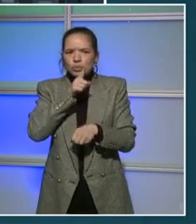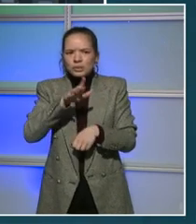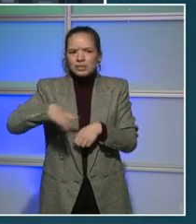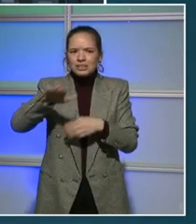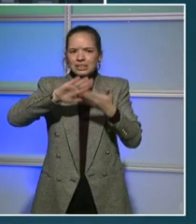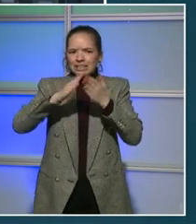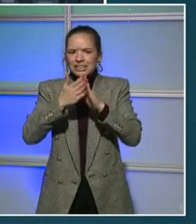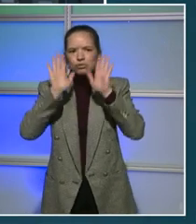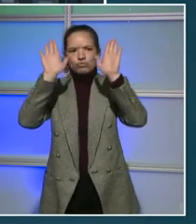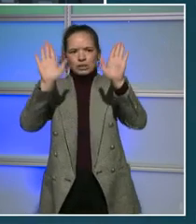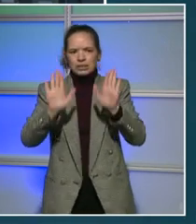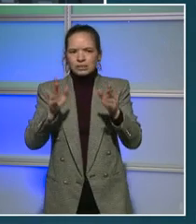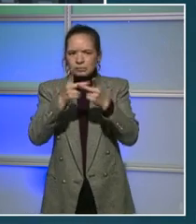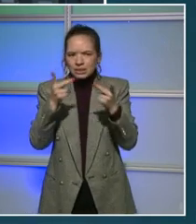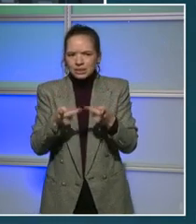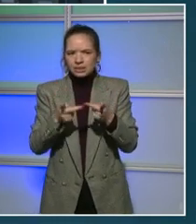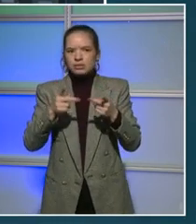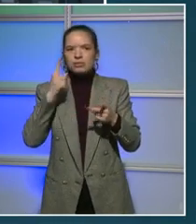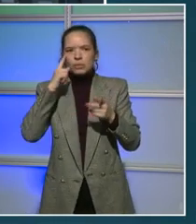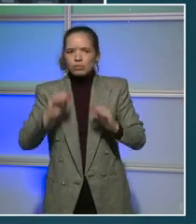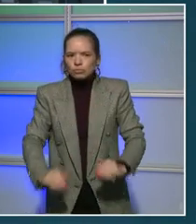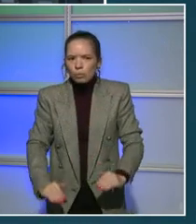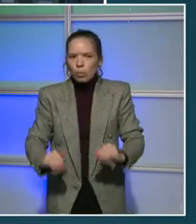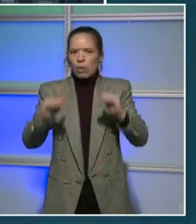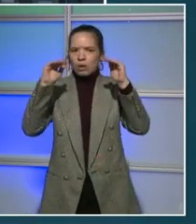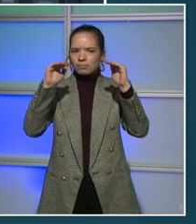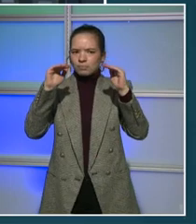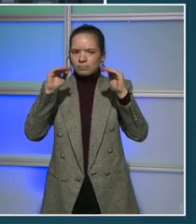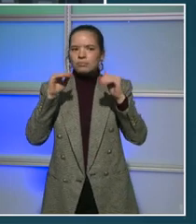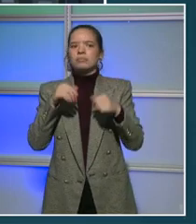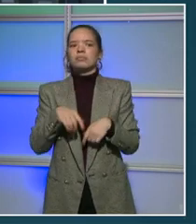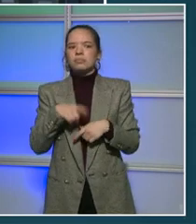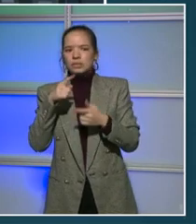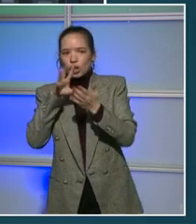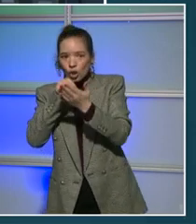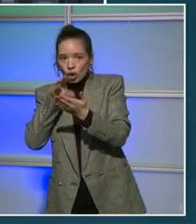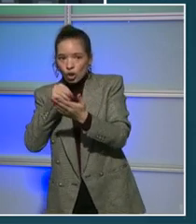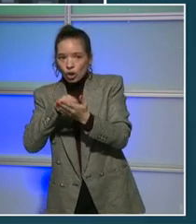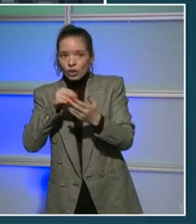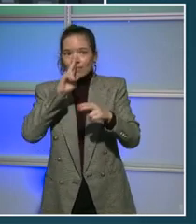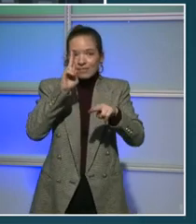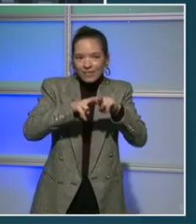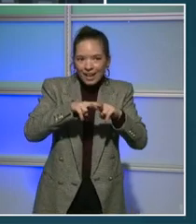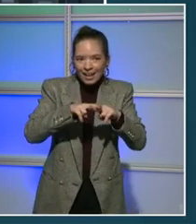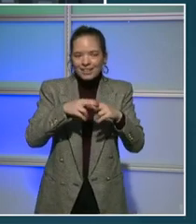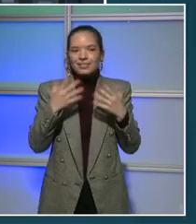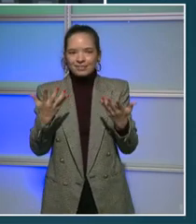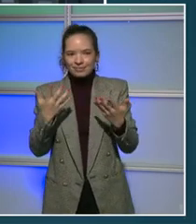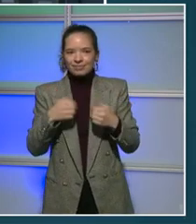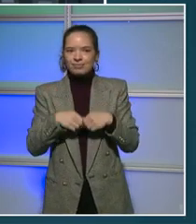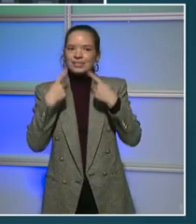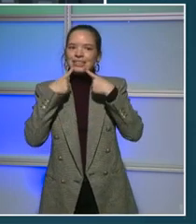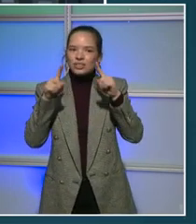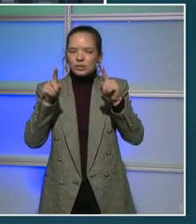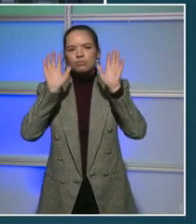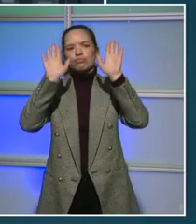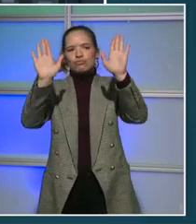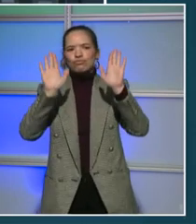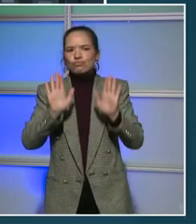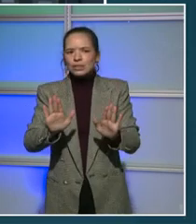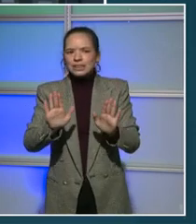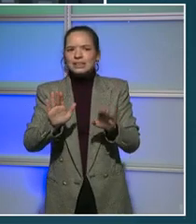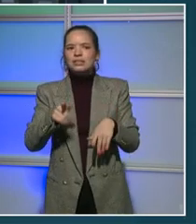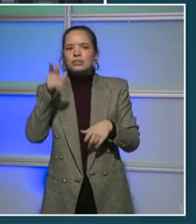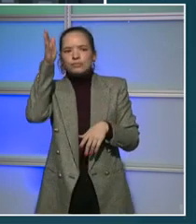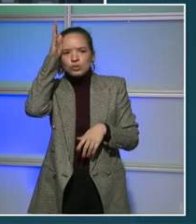learn, have fun, and go on to amazing opportunities. I know that as you spend dollars in today's $100 game,